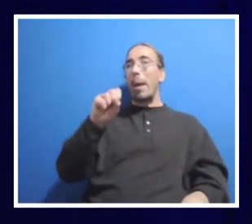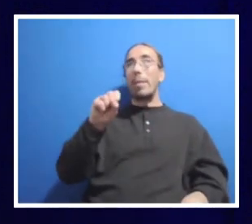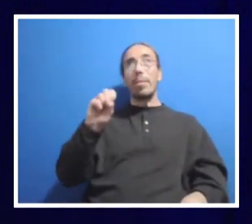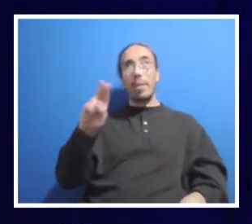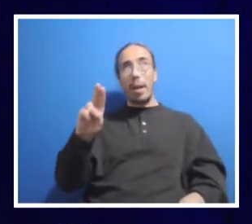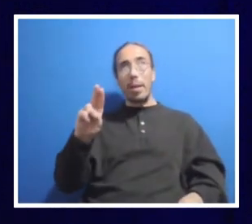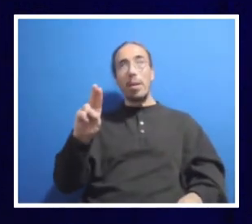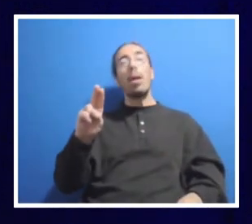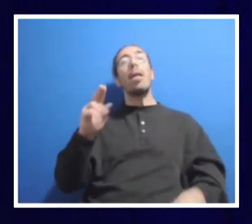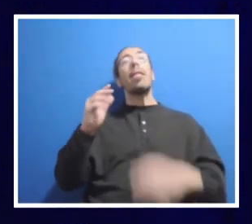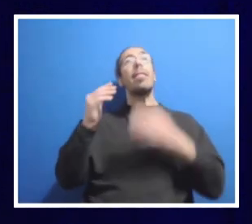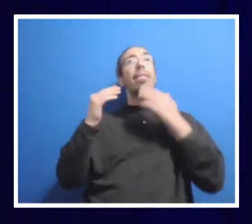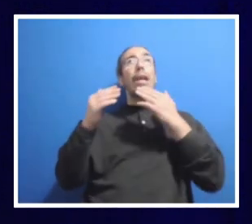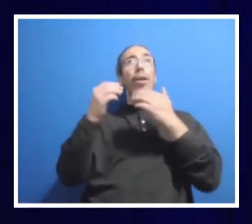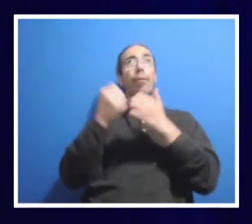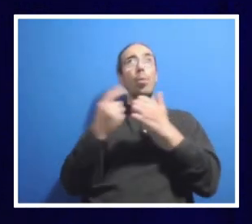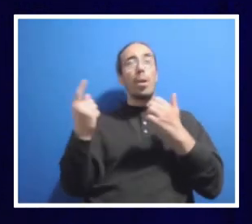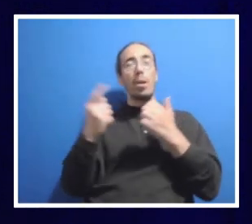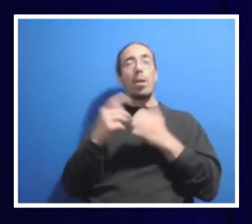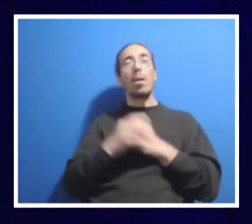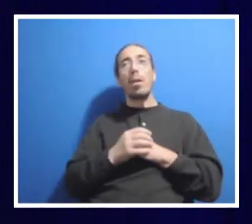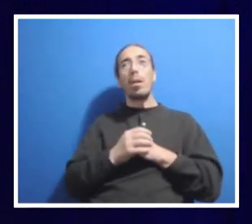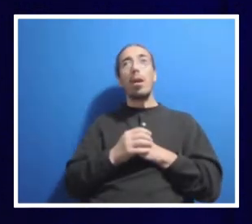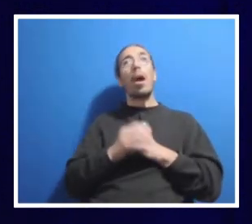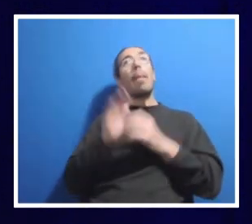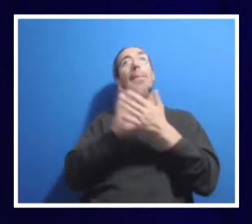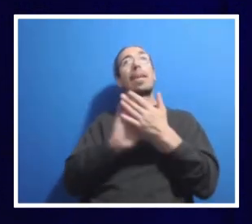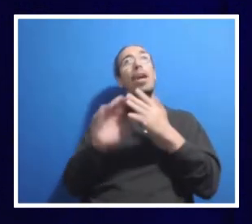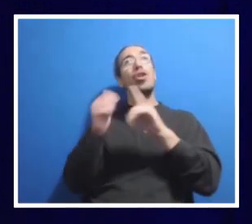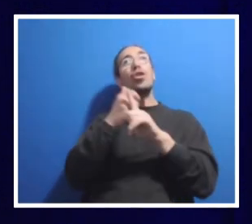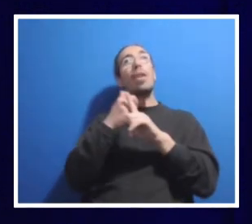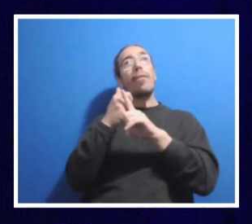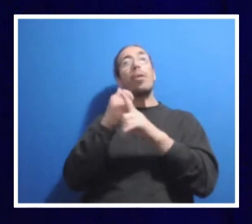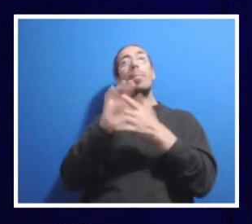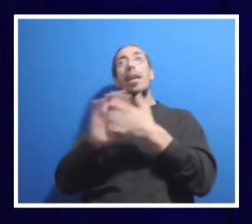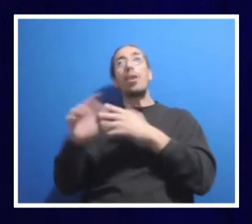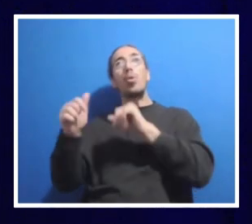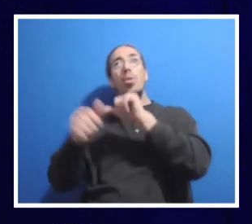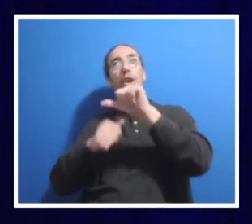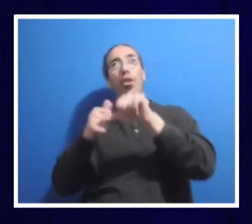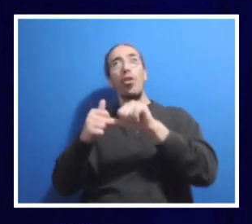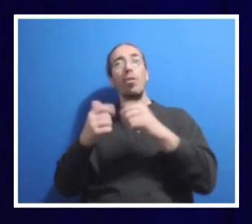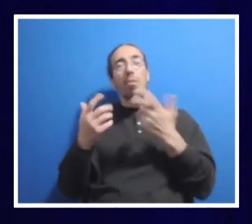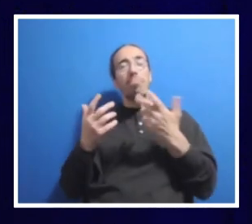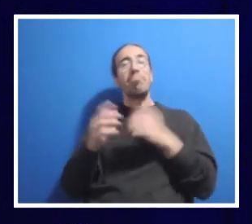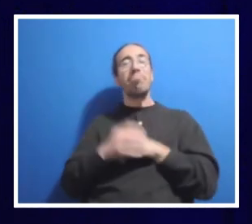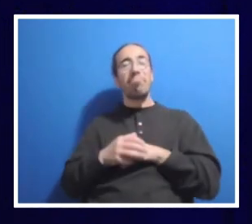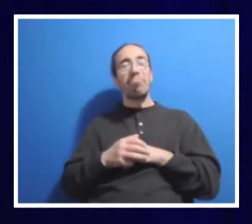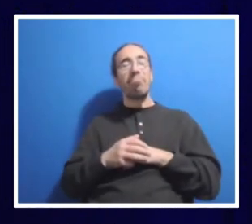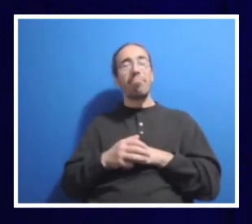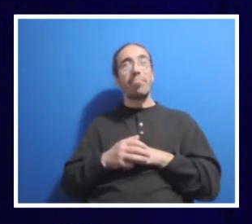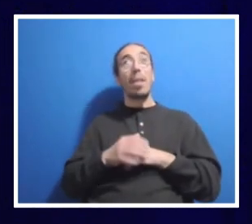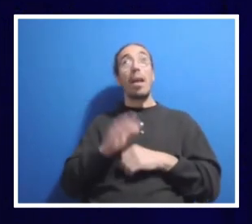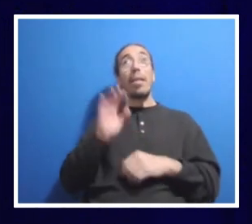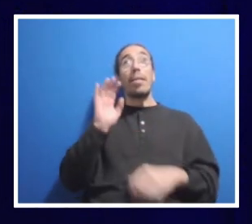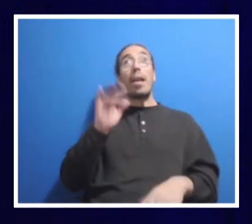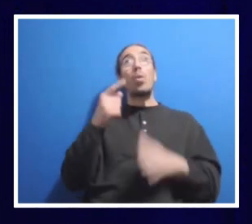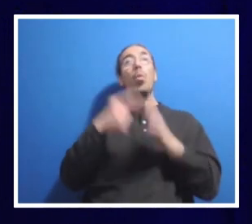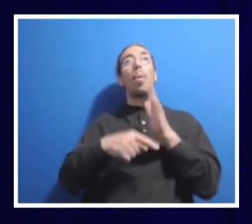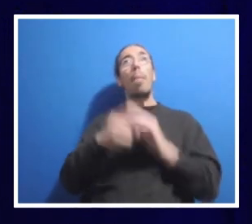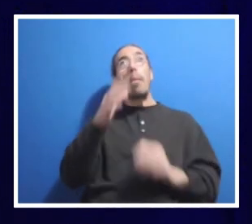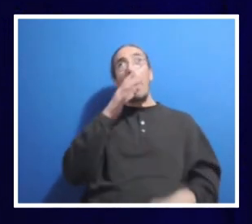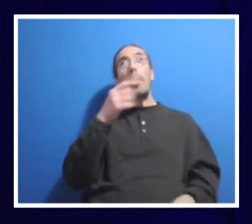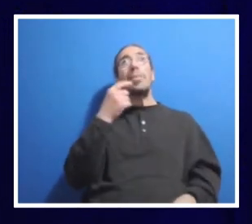And be well, everybody. Be kind to yourself and be kind to one another. That's what my mom used to tell me every single day. Okay,